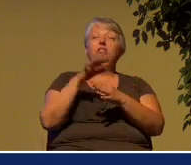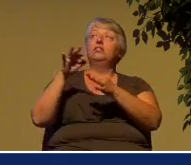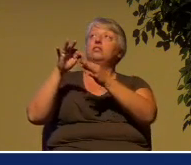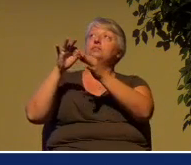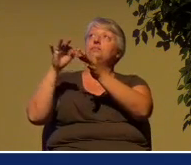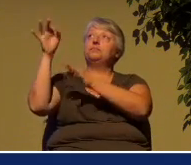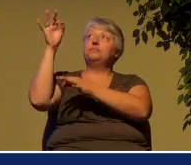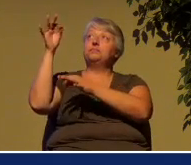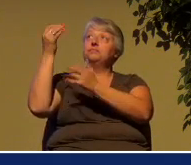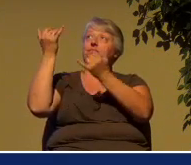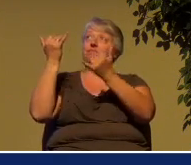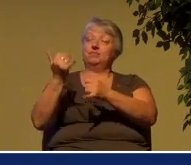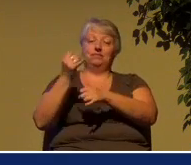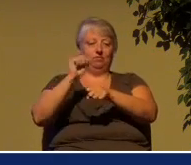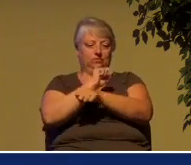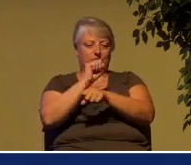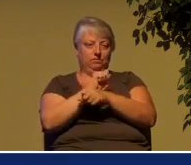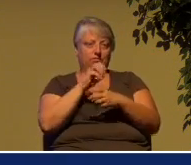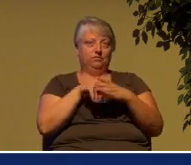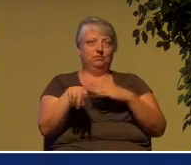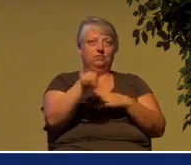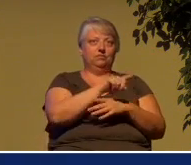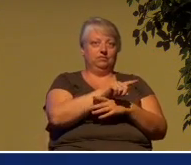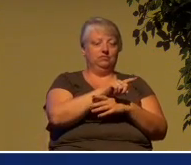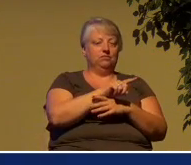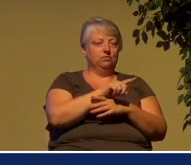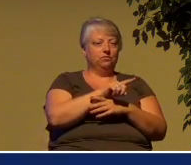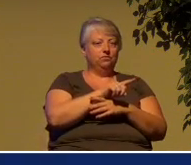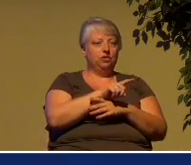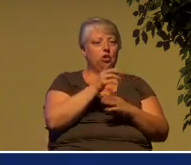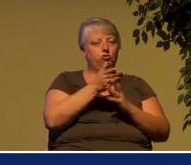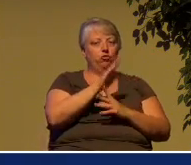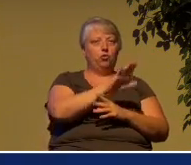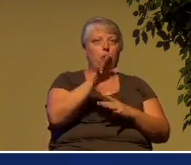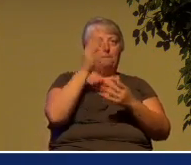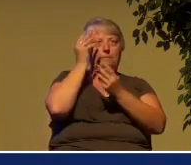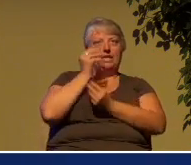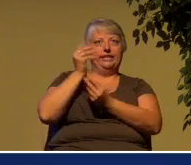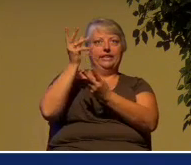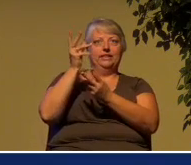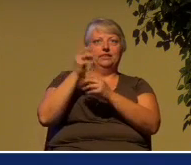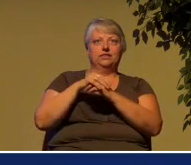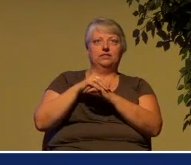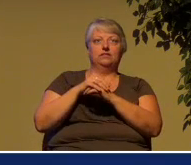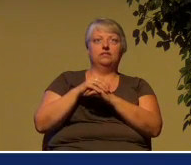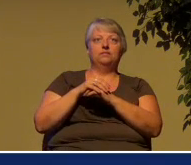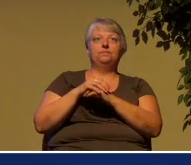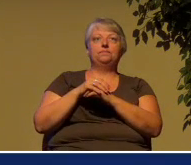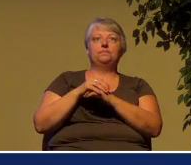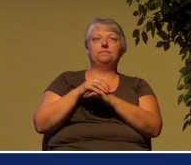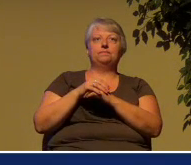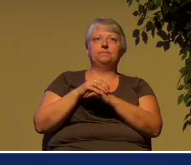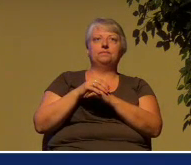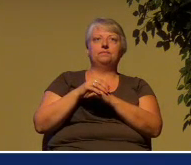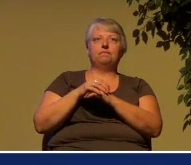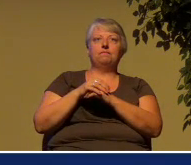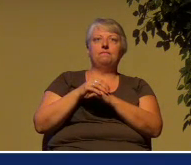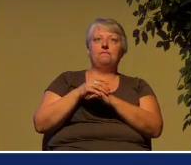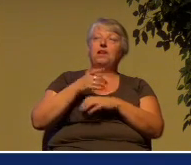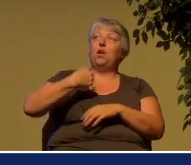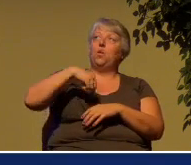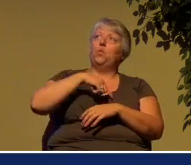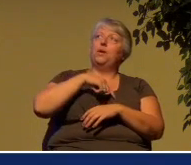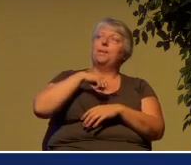work in the sons of disobedience. Among these we all once lived in the passions of our